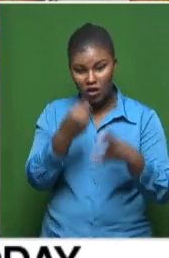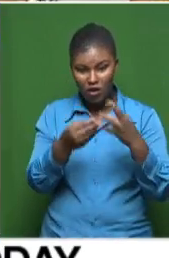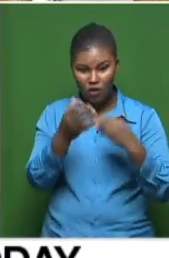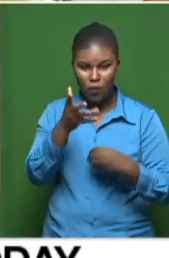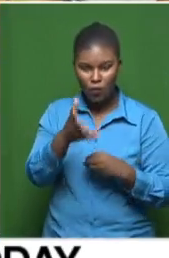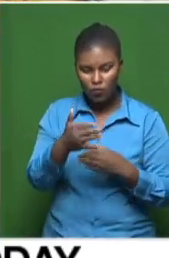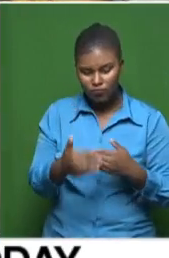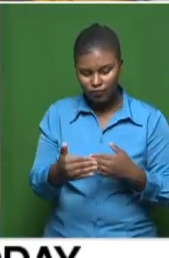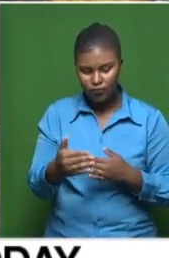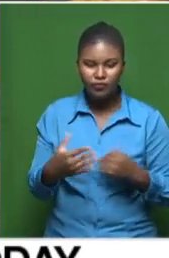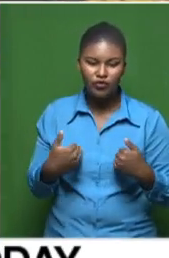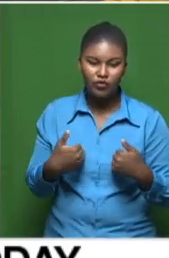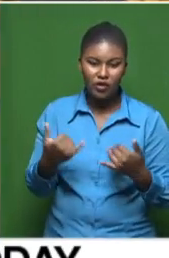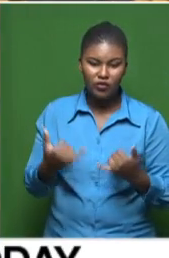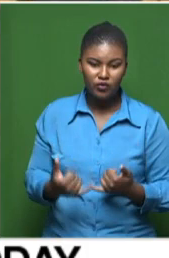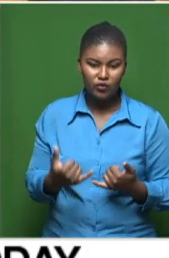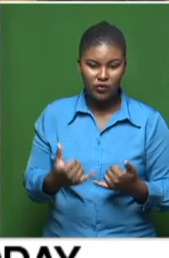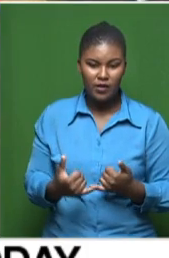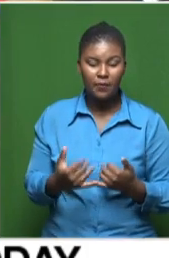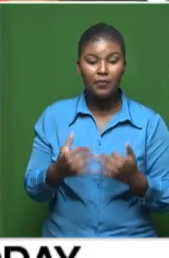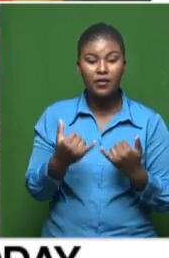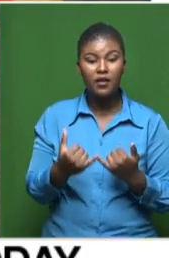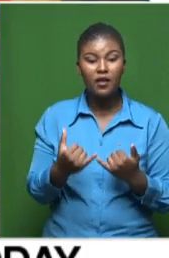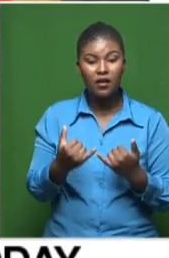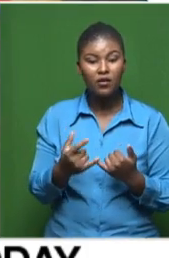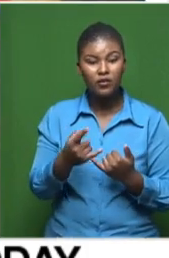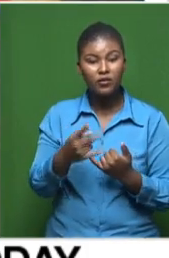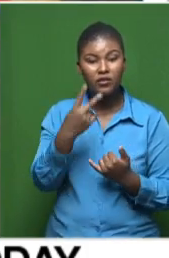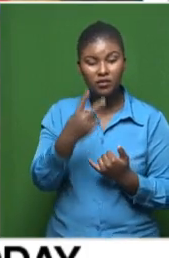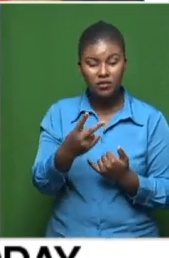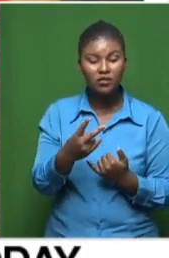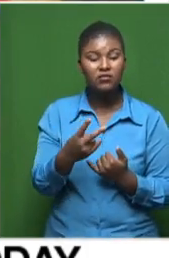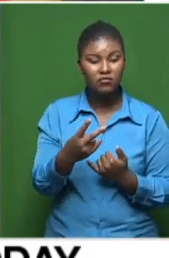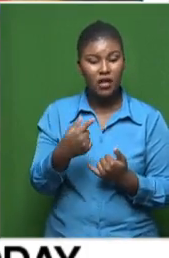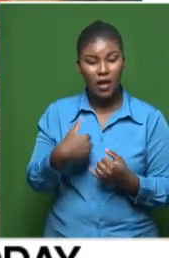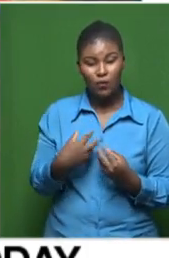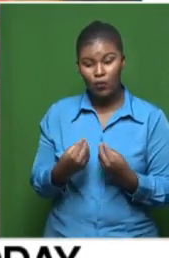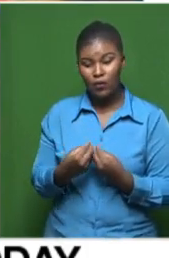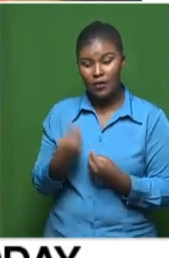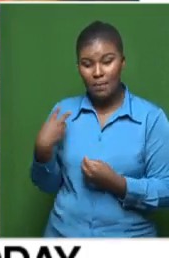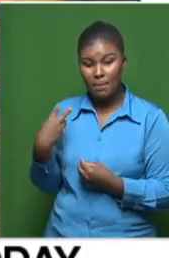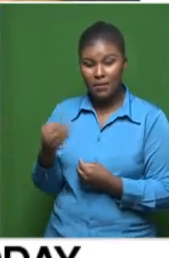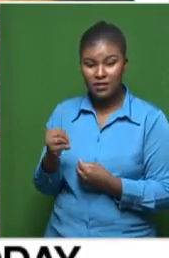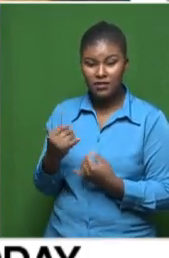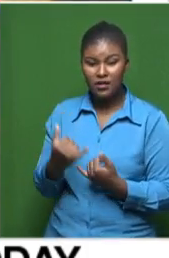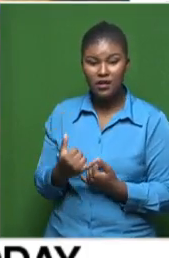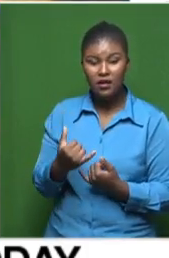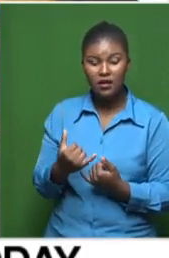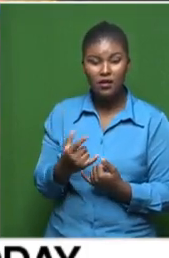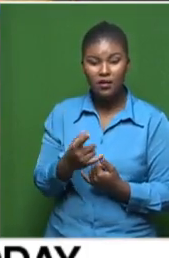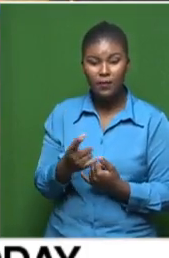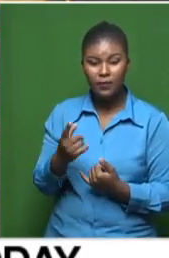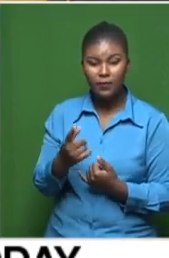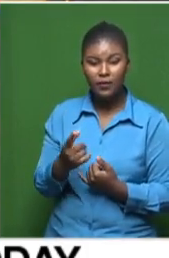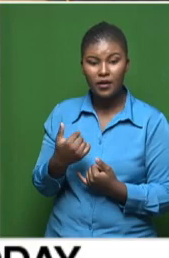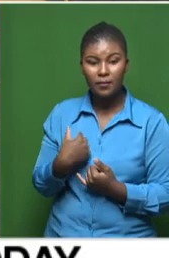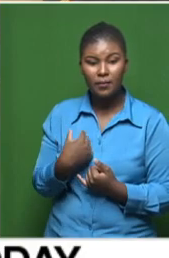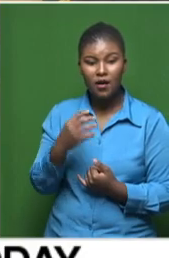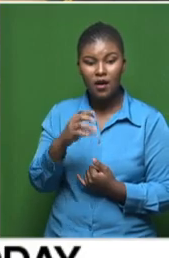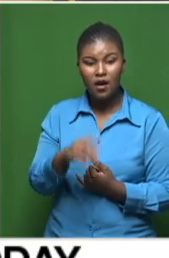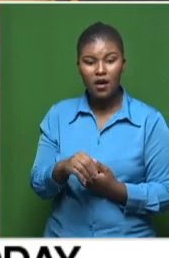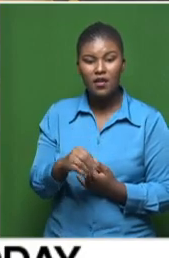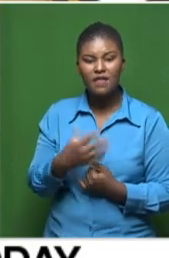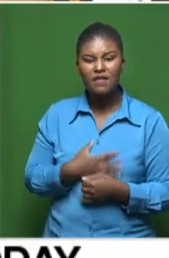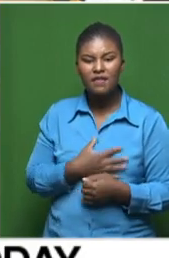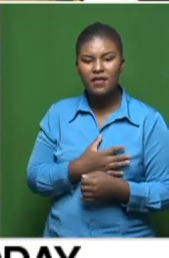take place today as well. But you're quite correct. I am with the minister. And she's just going to, you know, I'm just going to ask her, how